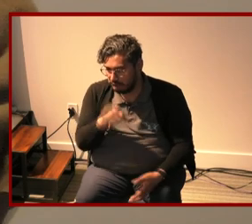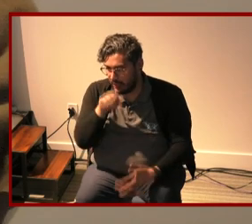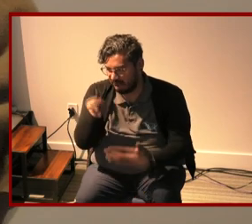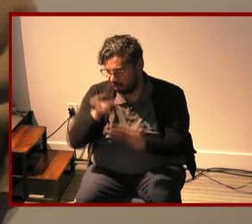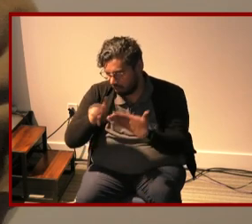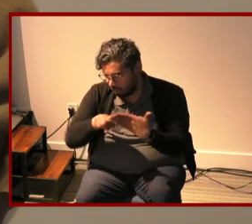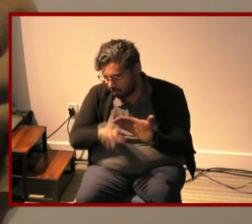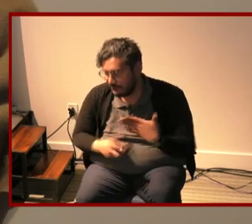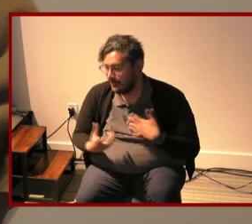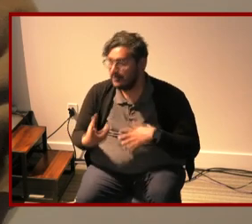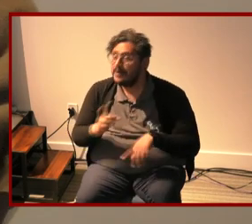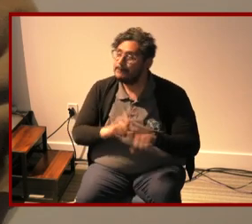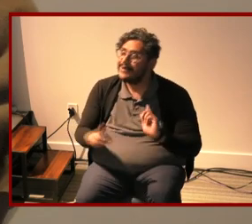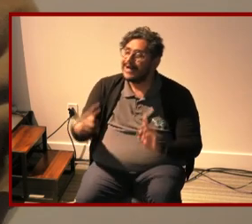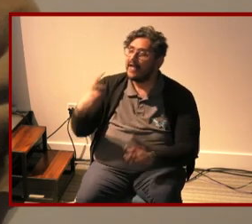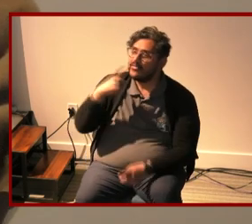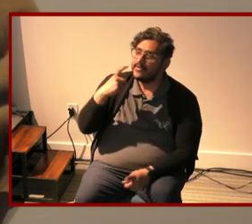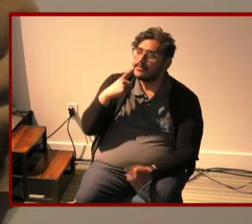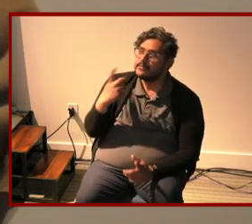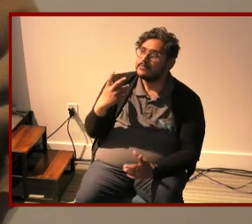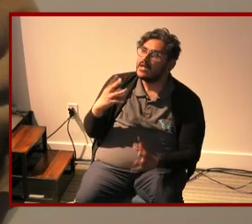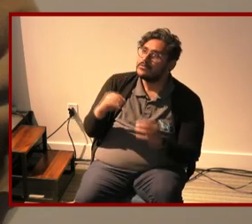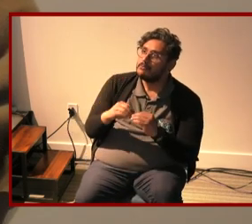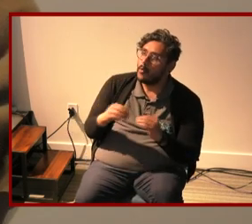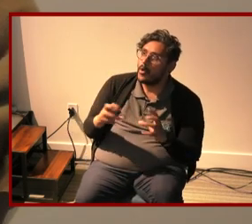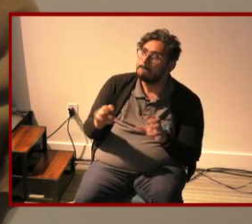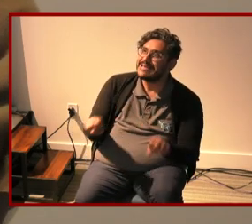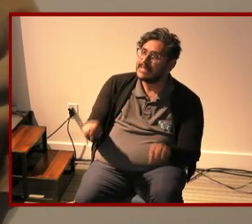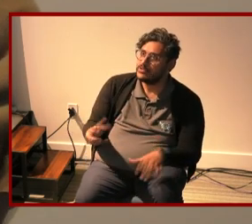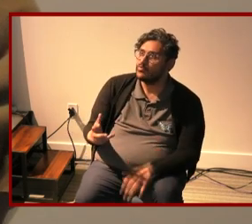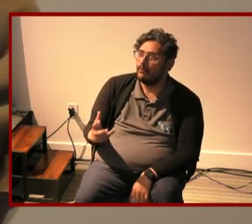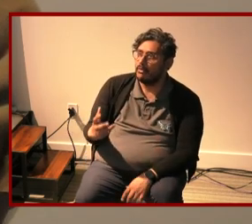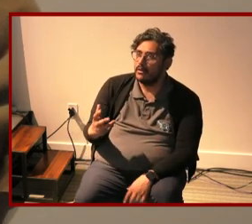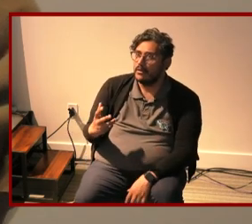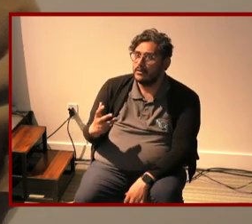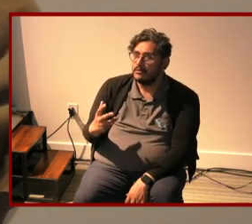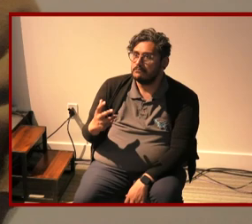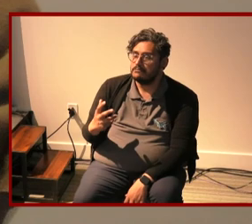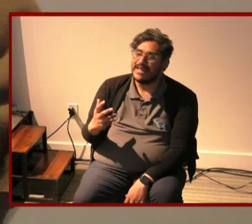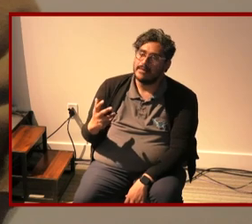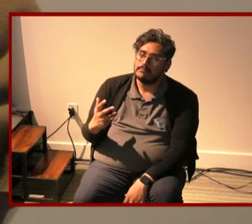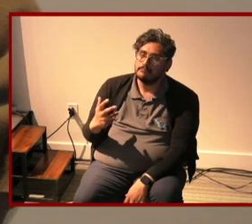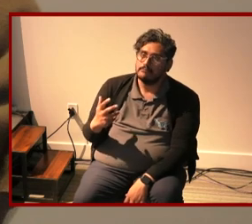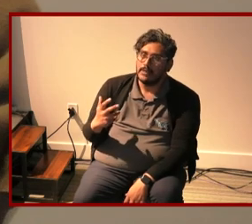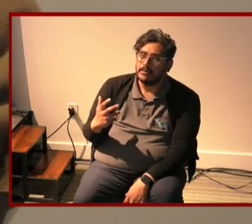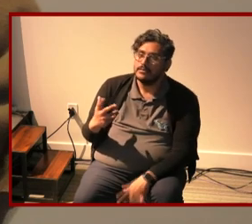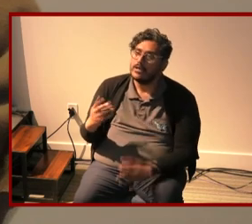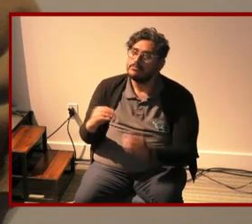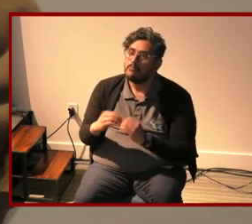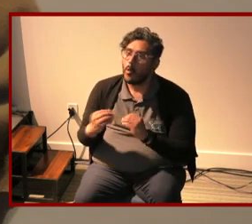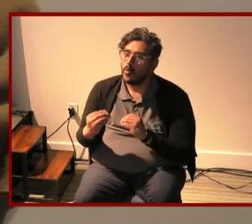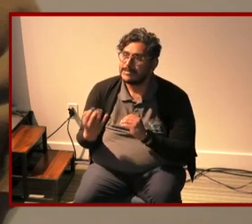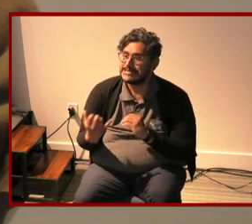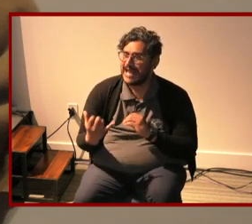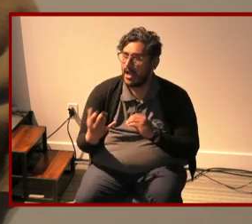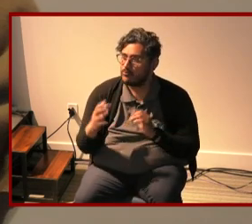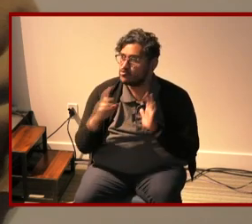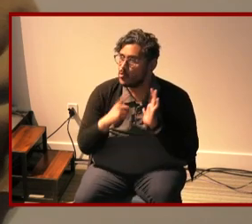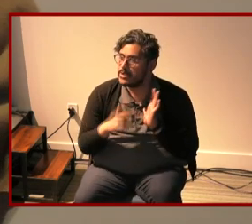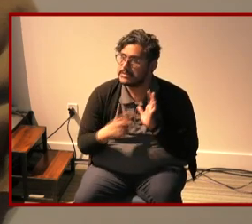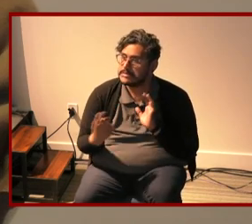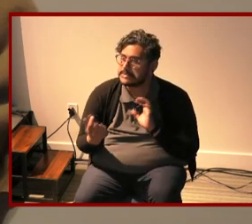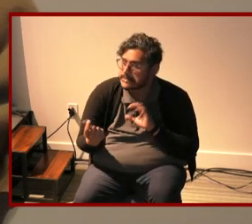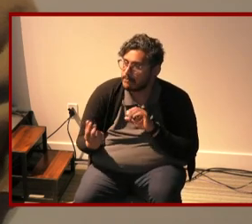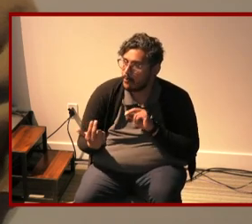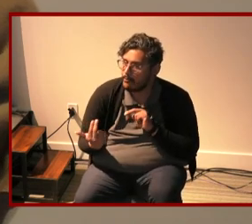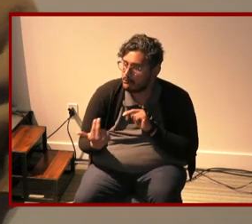things but i do think that there's more potential and i do think that there's ever so slightly an increase we are seeing in film and um